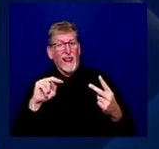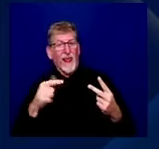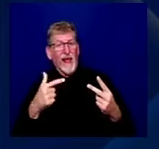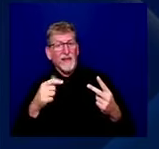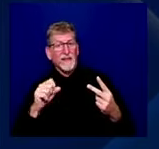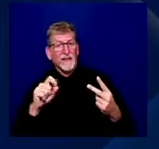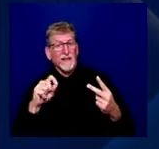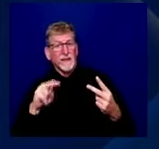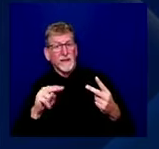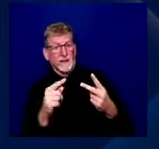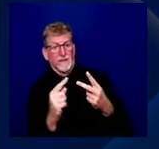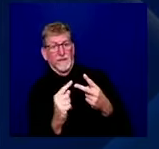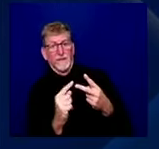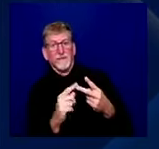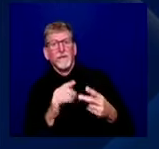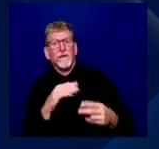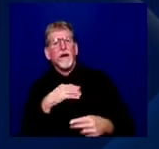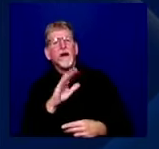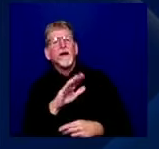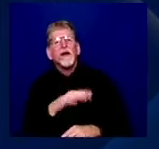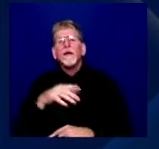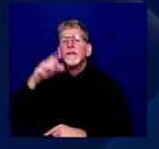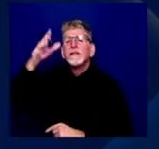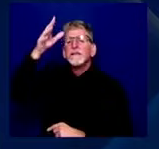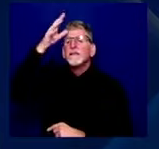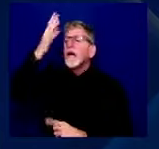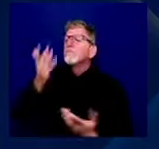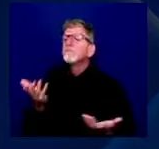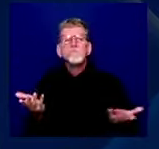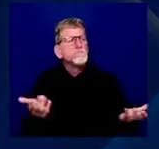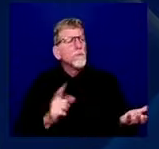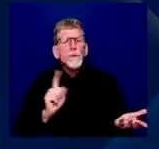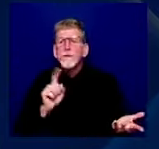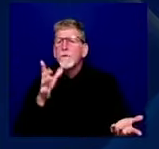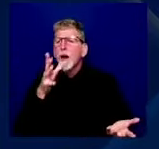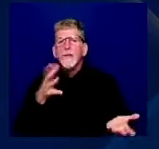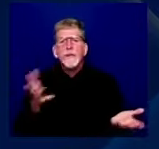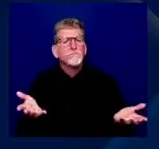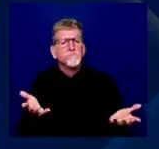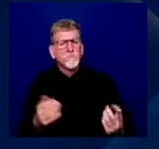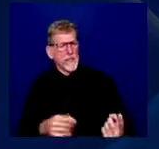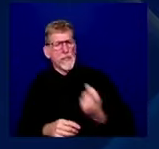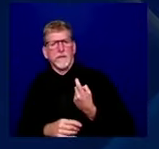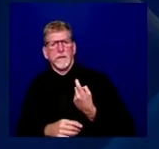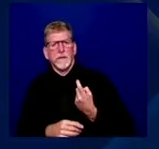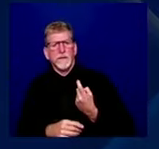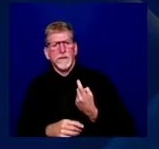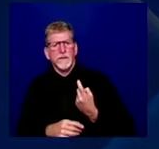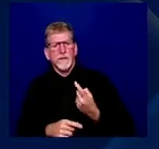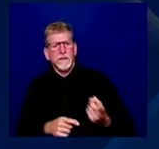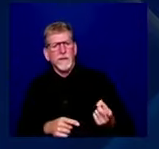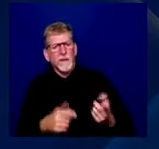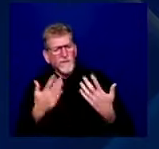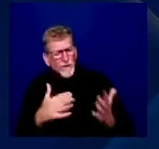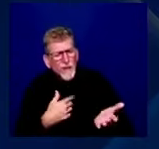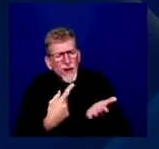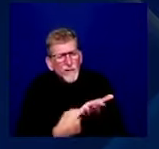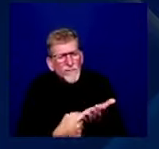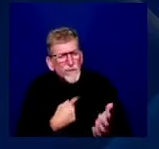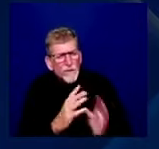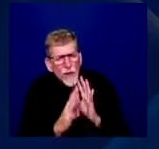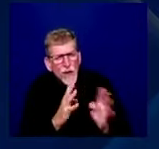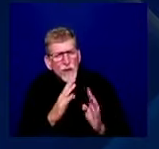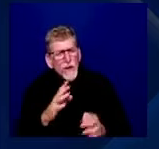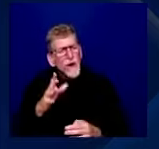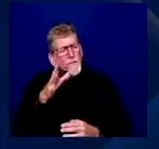And I kind of just, you kind of take one of those because this is a conversation that we've had. And I explained to him again that, you know, mommy is in heaven. You know, she's an